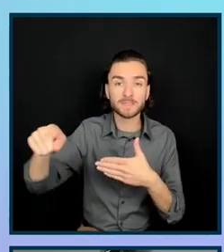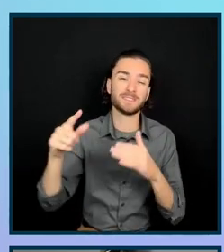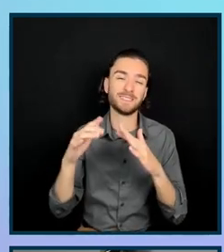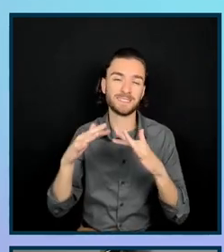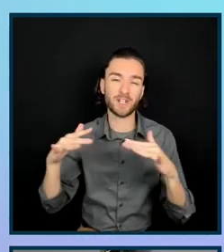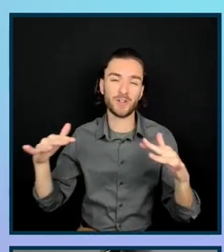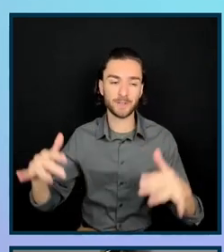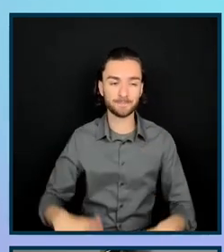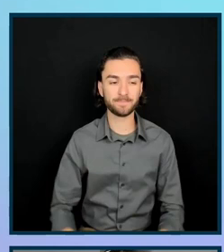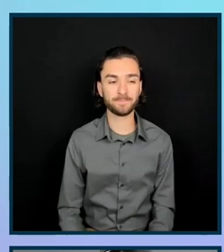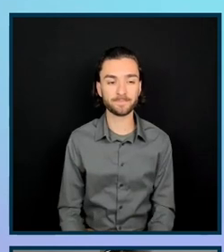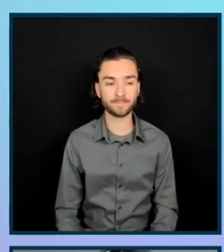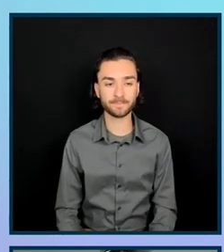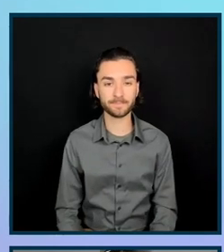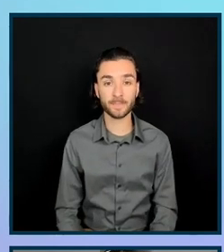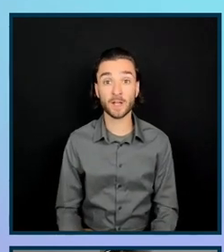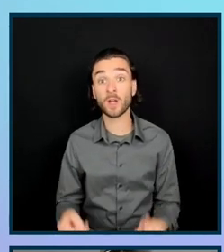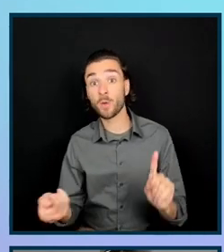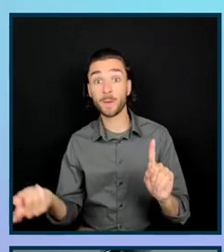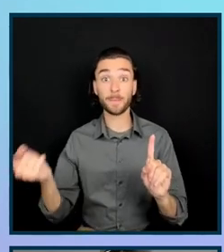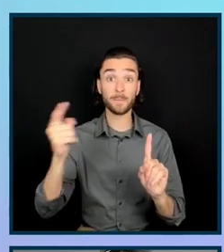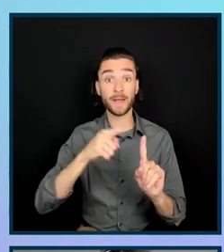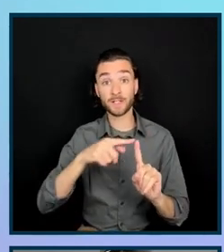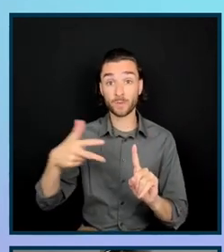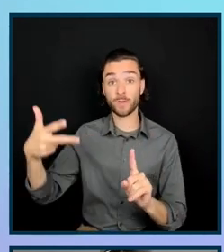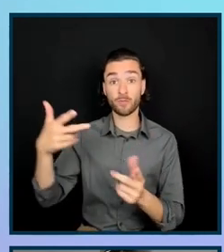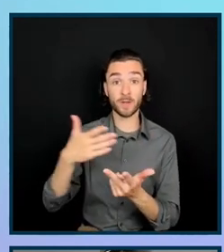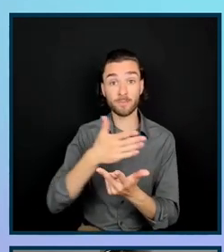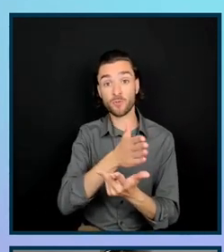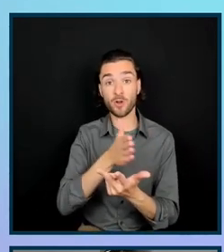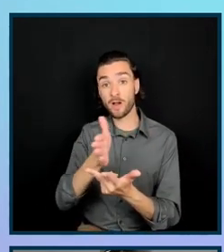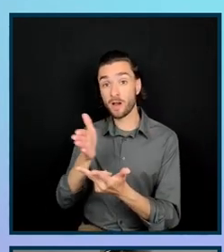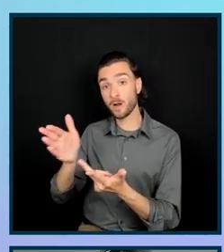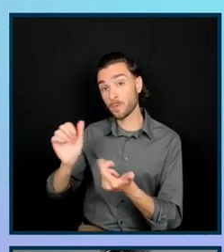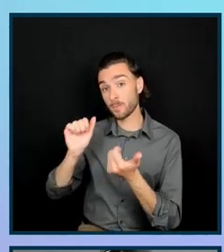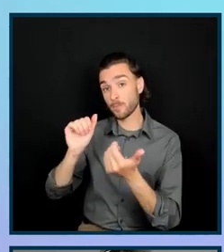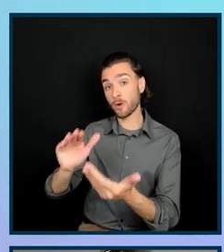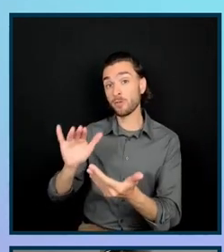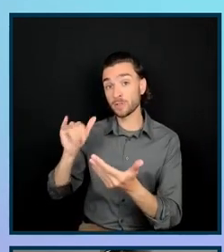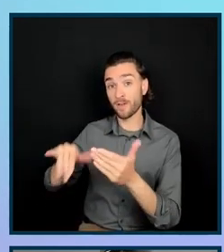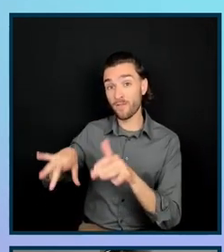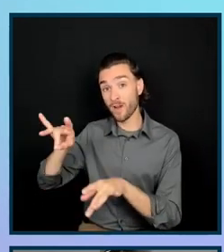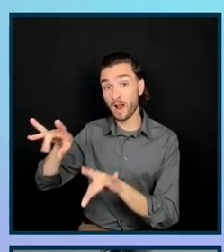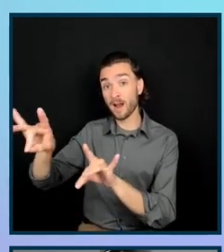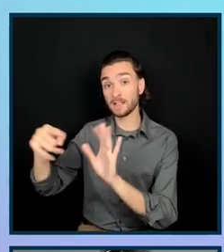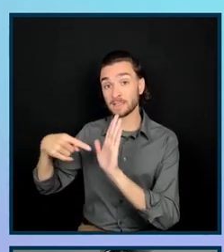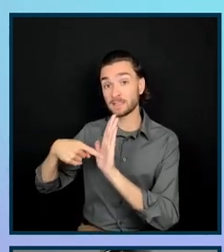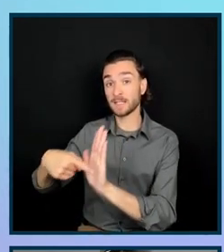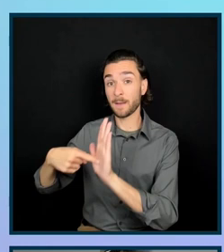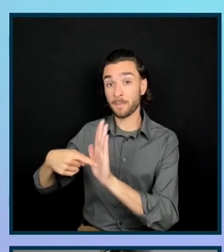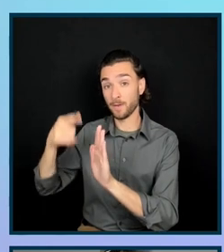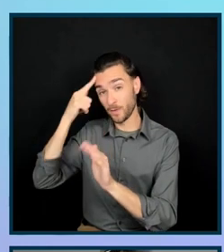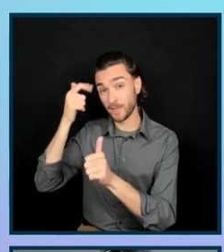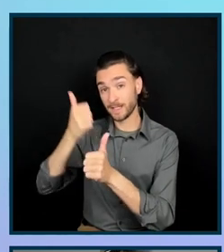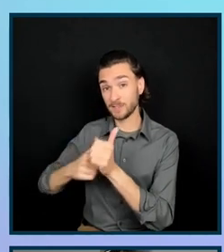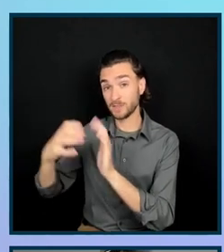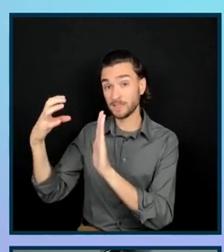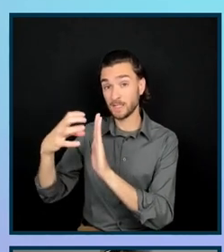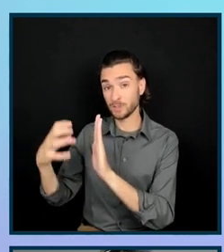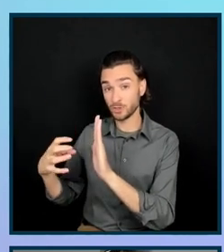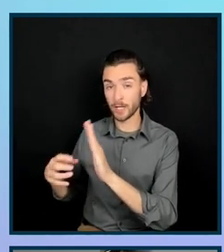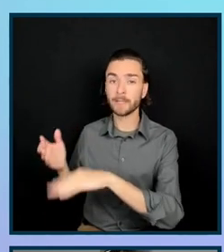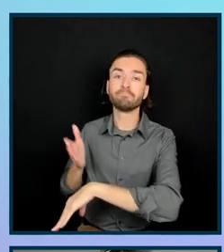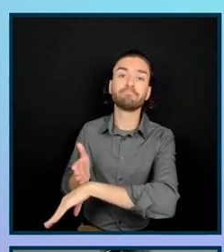And returning back to our three-pronged approach, we were able to take the findings and examples from each of these sections to help inform our